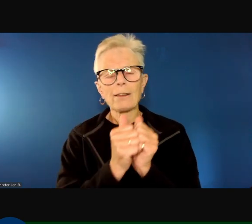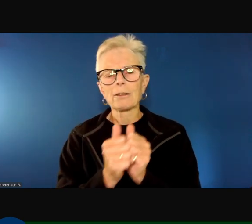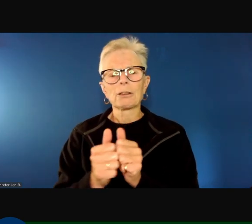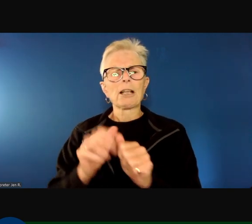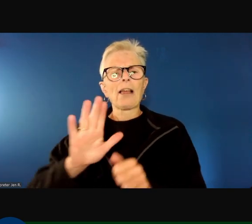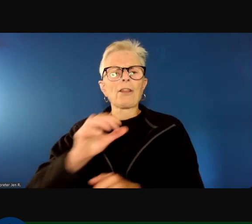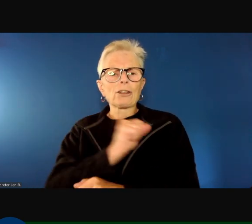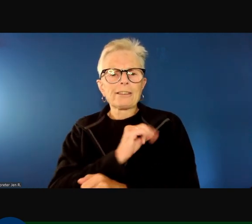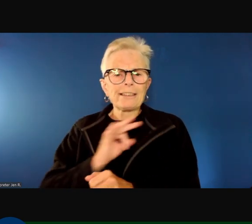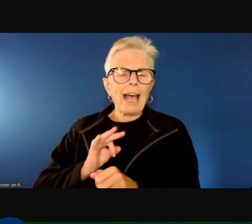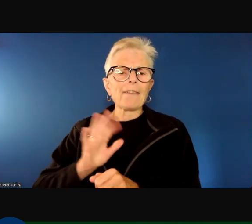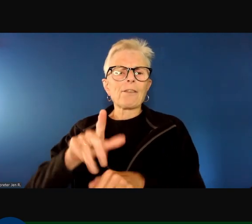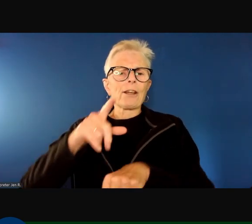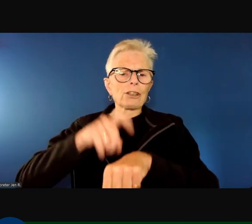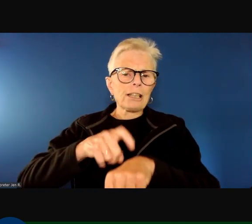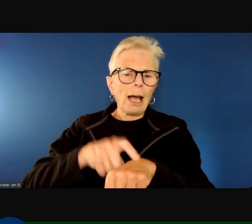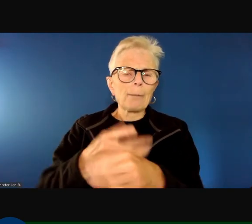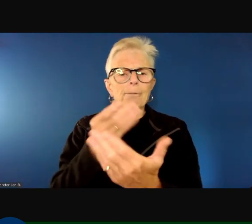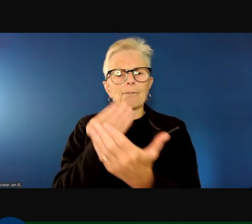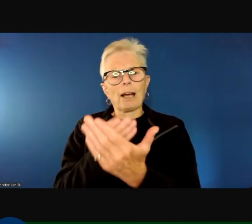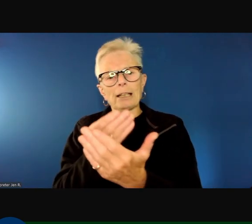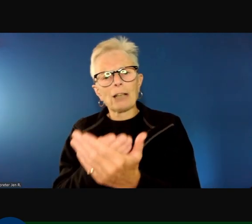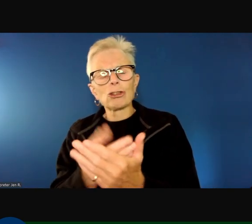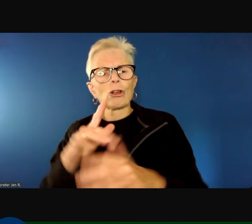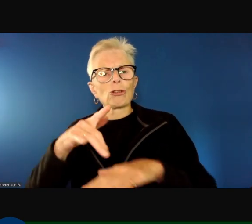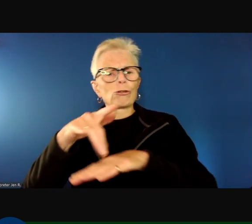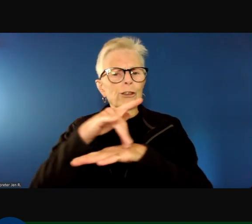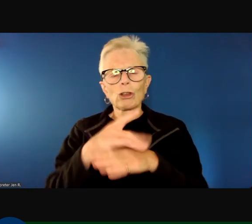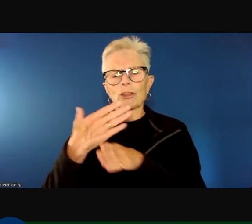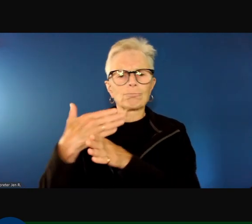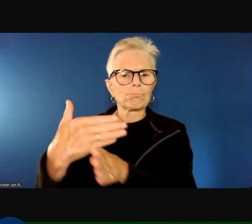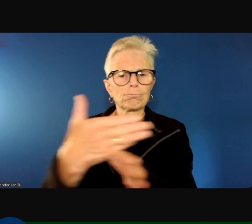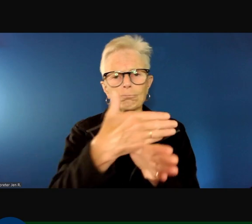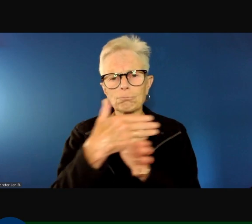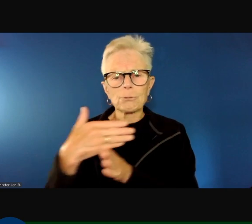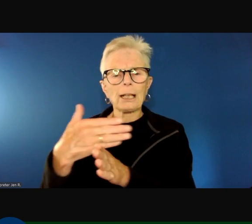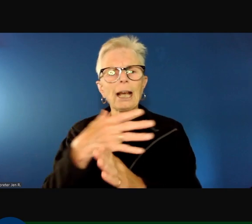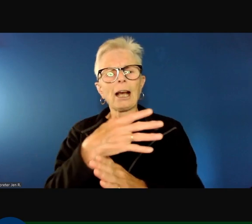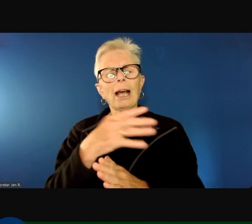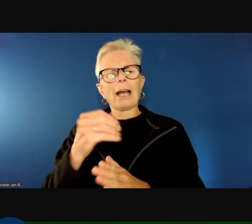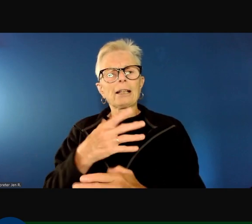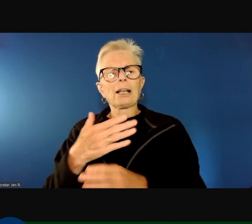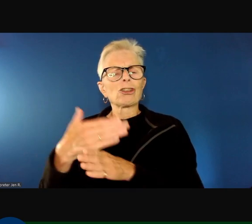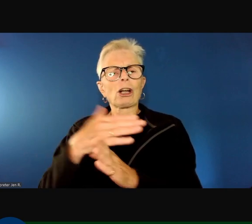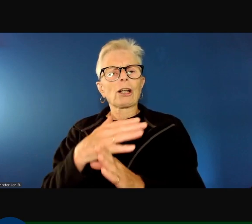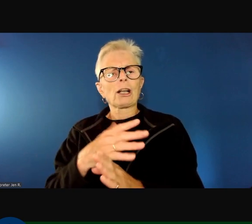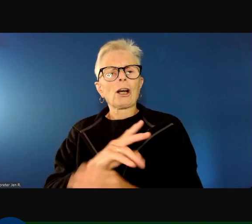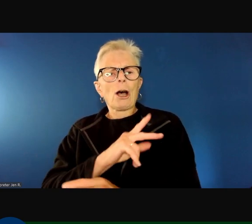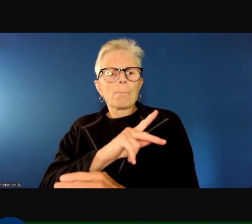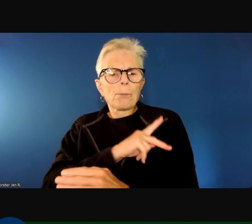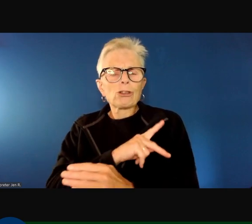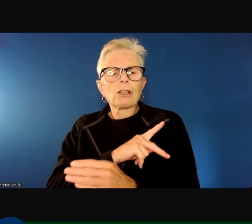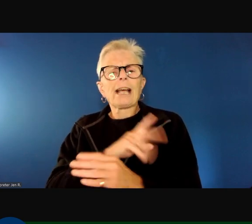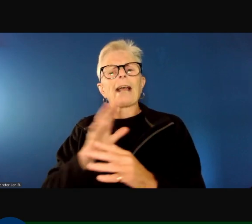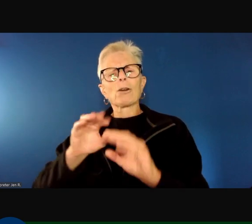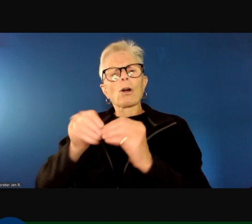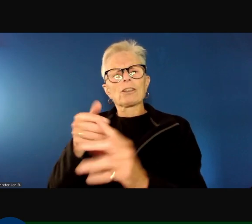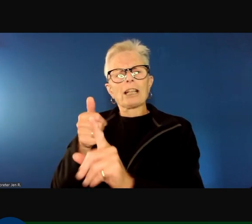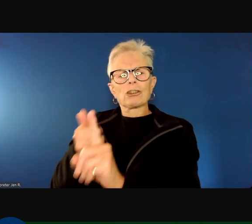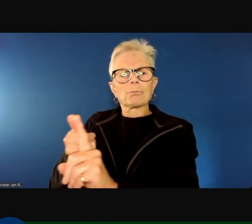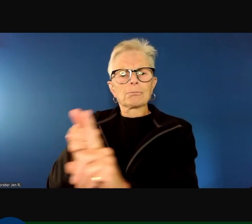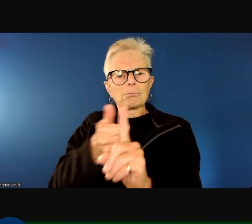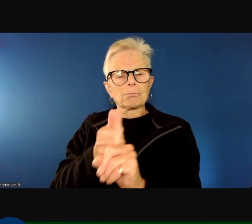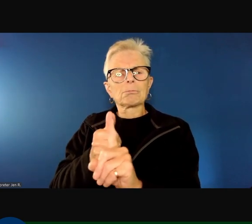sharing financial resources, and sharing kind of personal and organizational commitments to